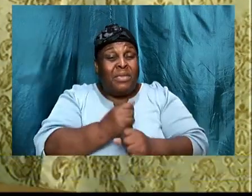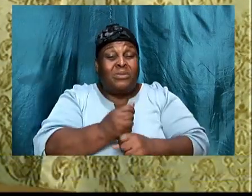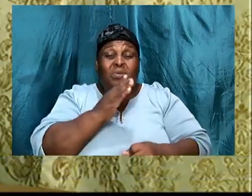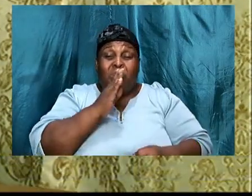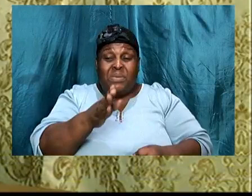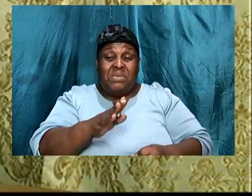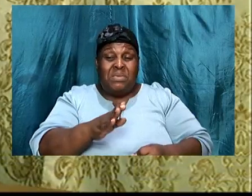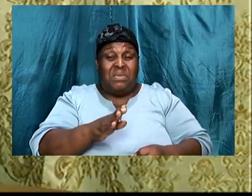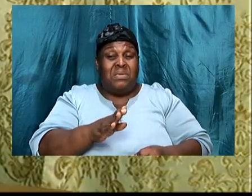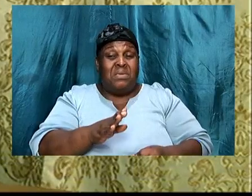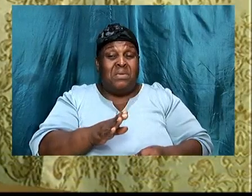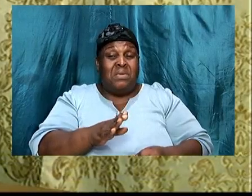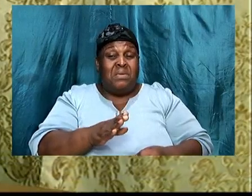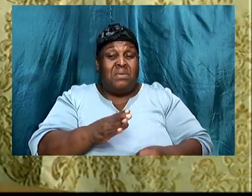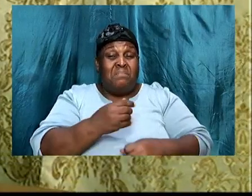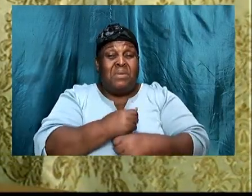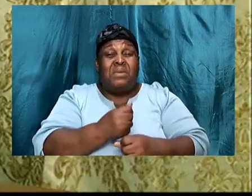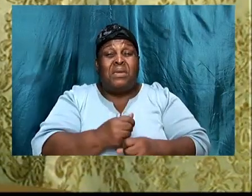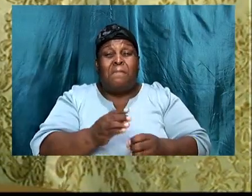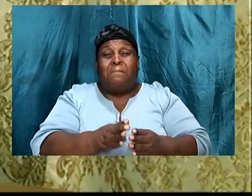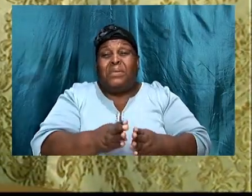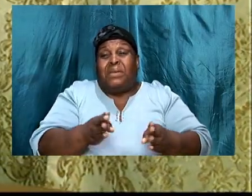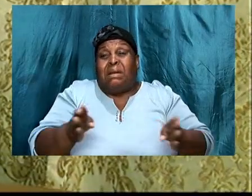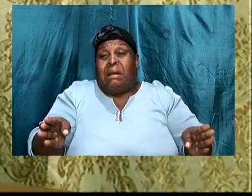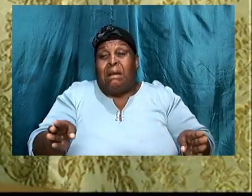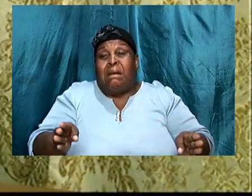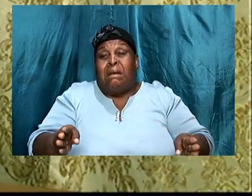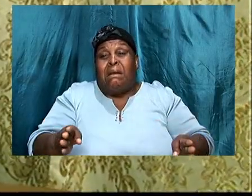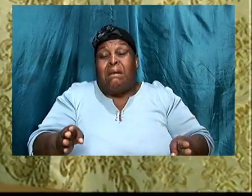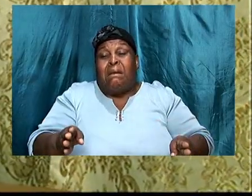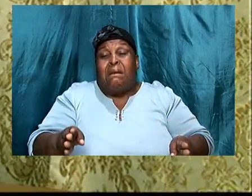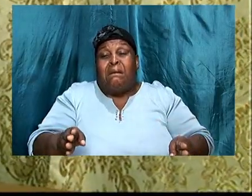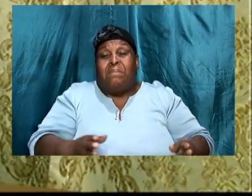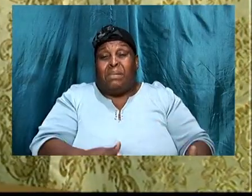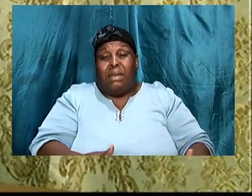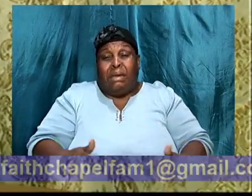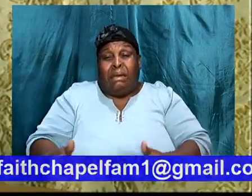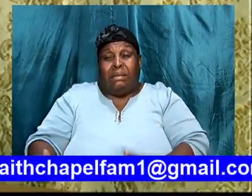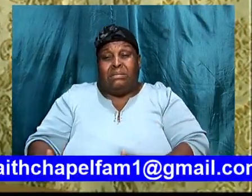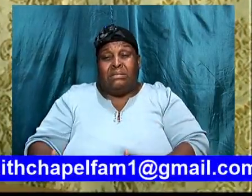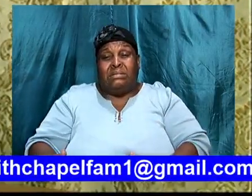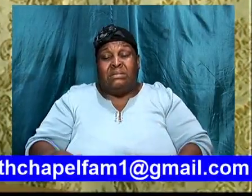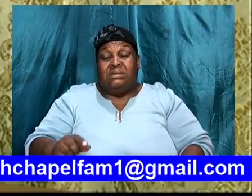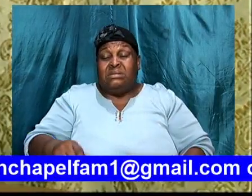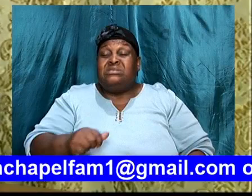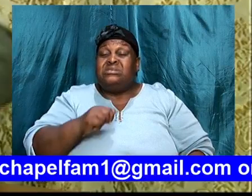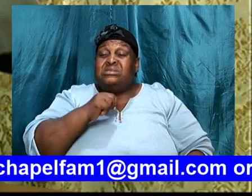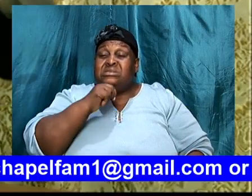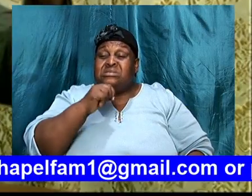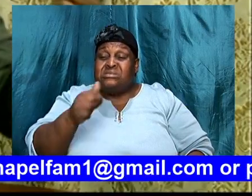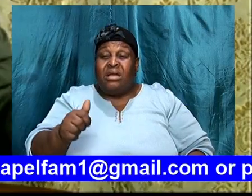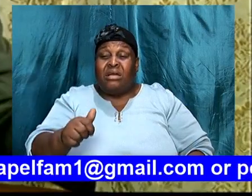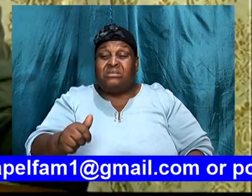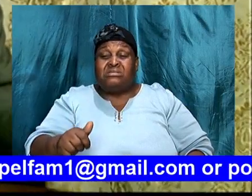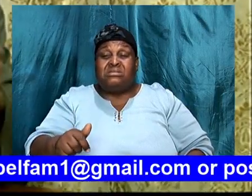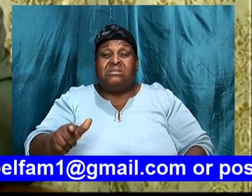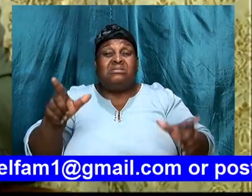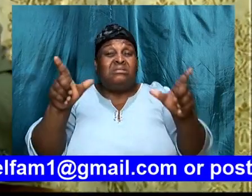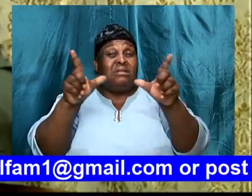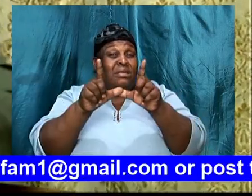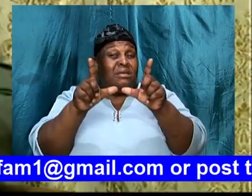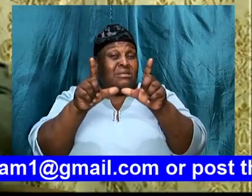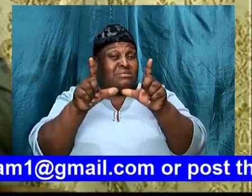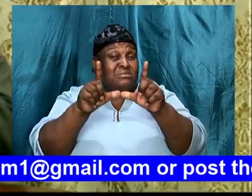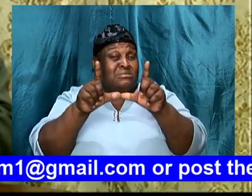let me hurry to say this, this is not, a license for us, to step outside of God,